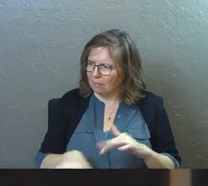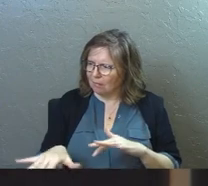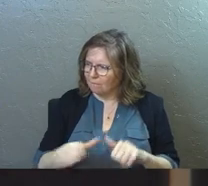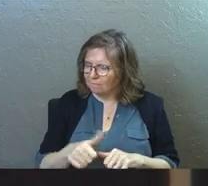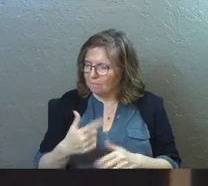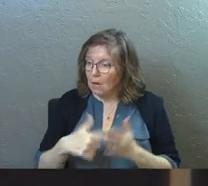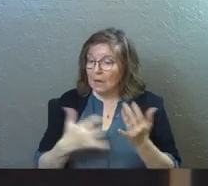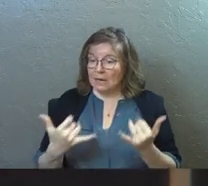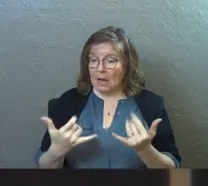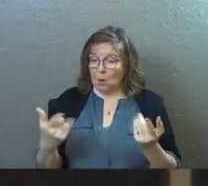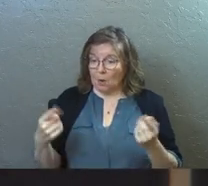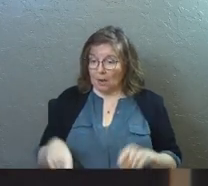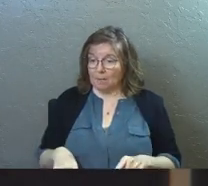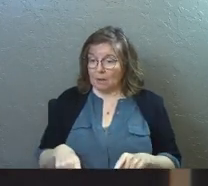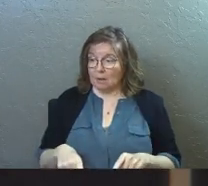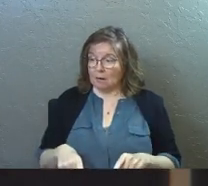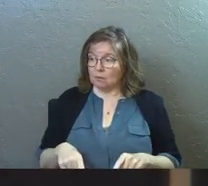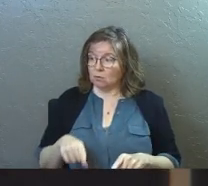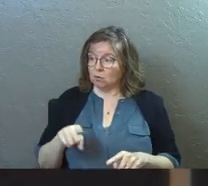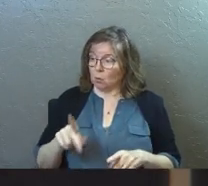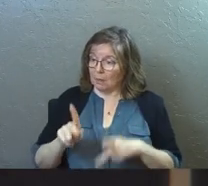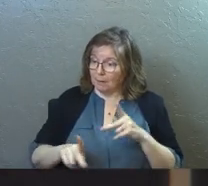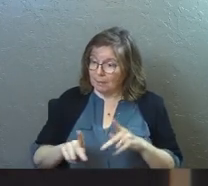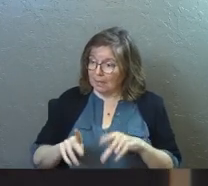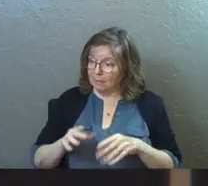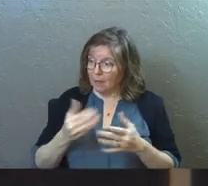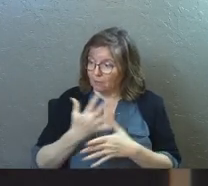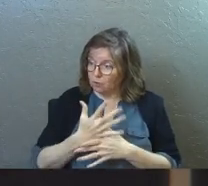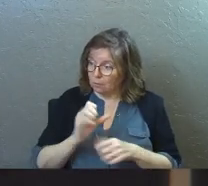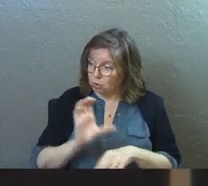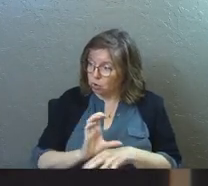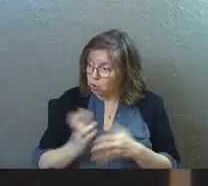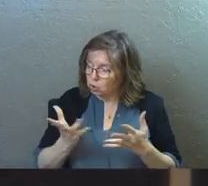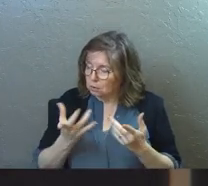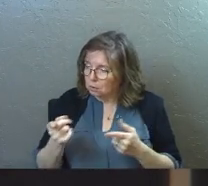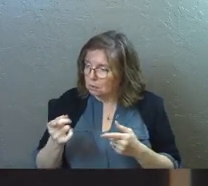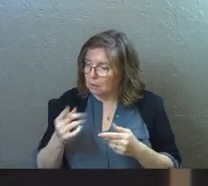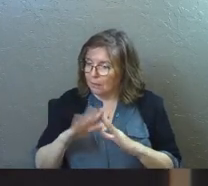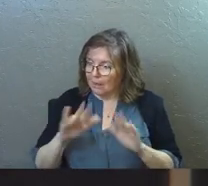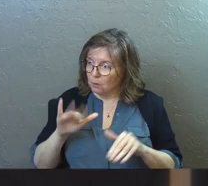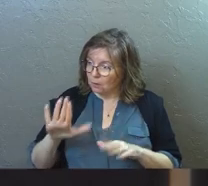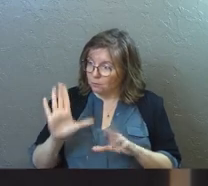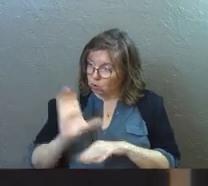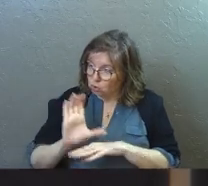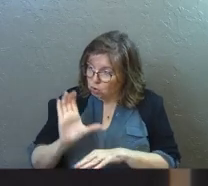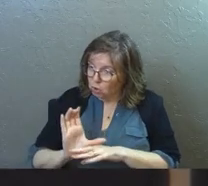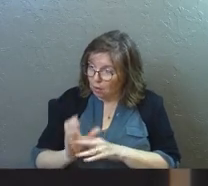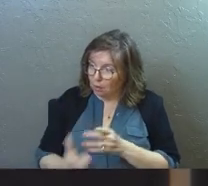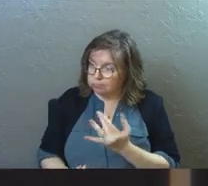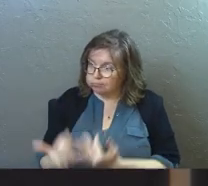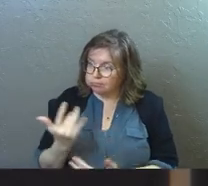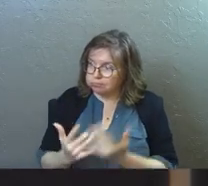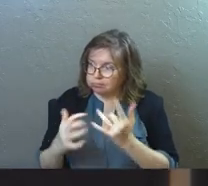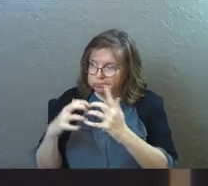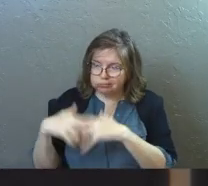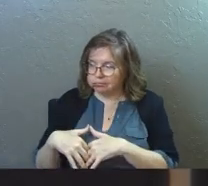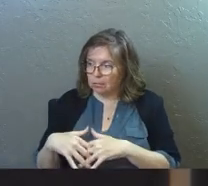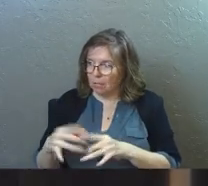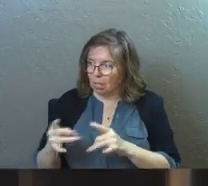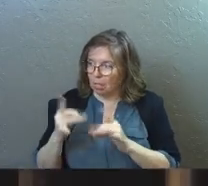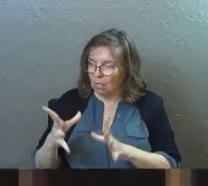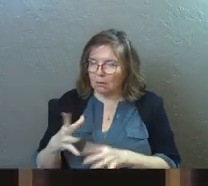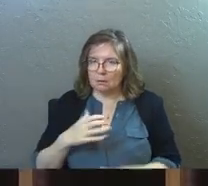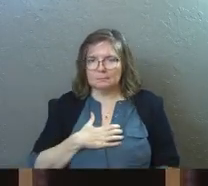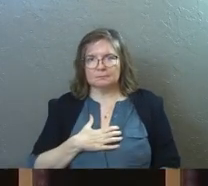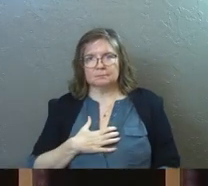He said, what will now happen, Bonhoeffer, to the people of the German church? He said, the house of your church is on fire. Boy, that